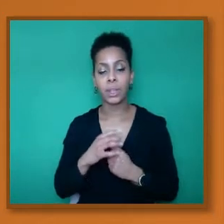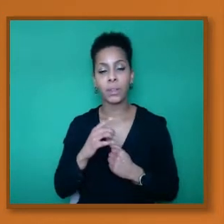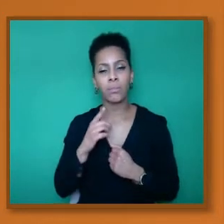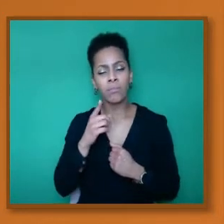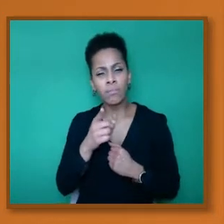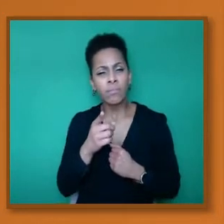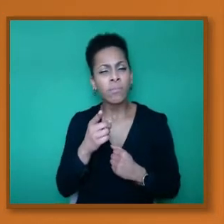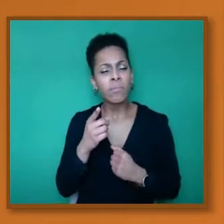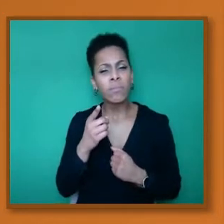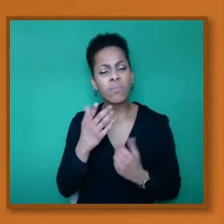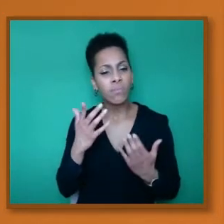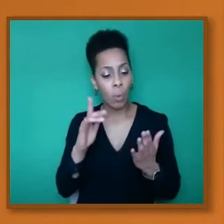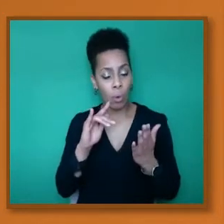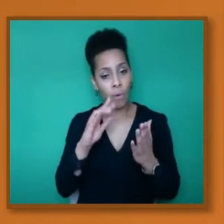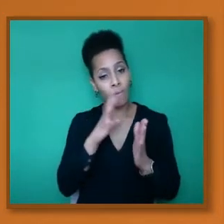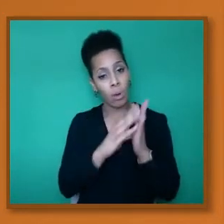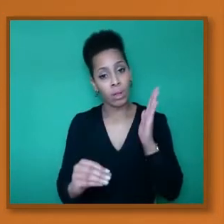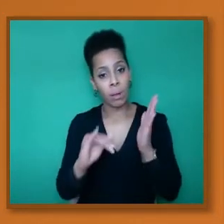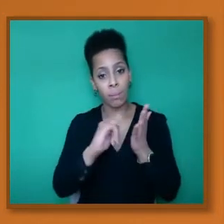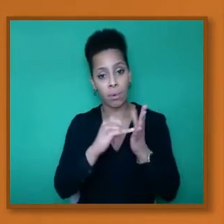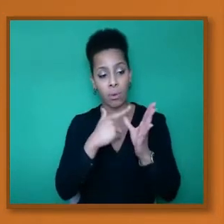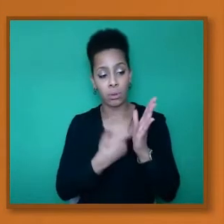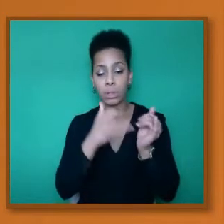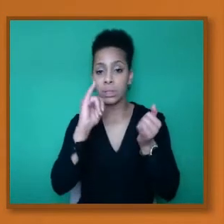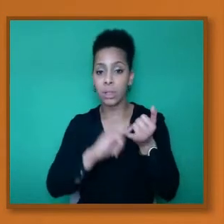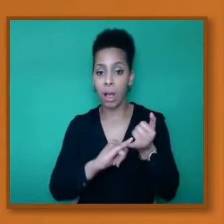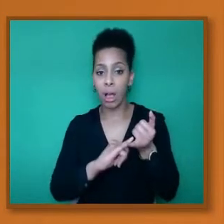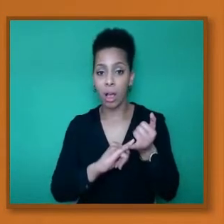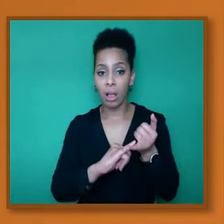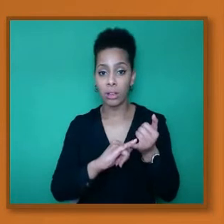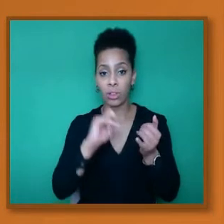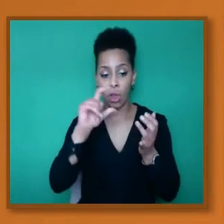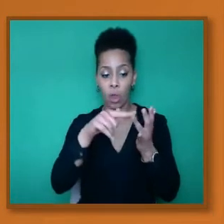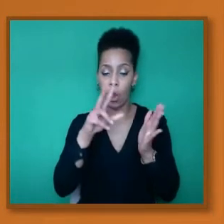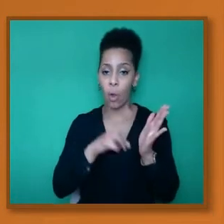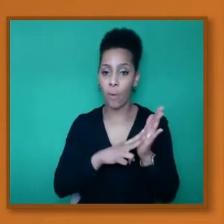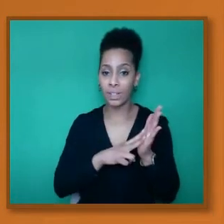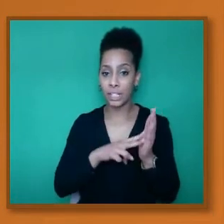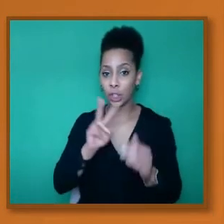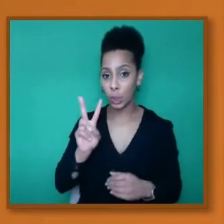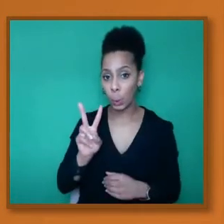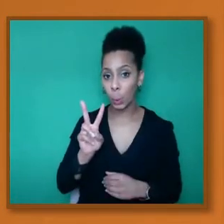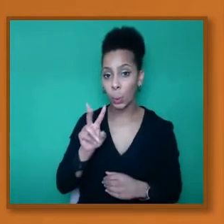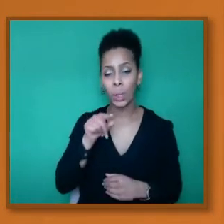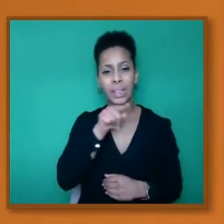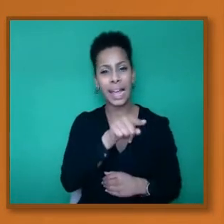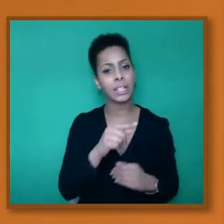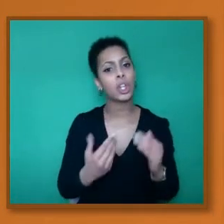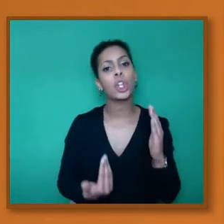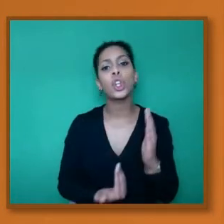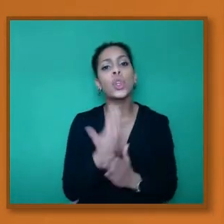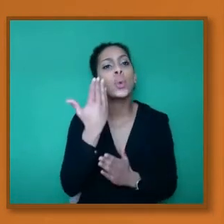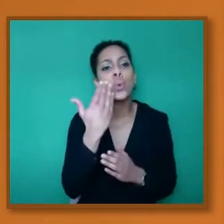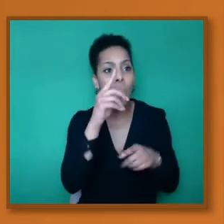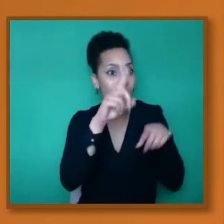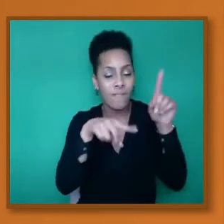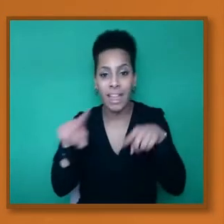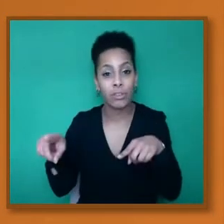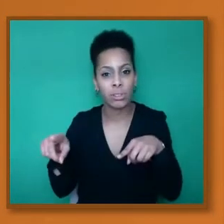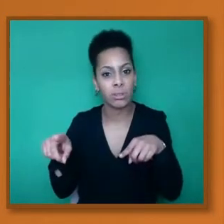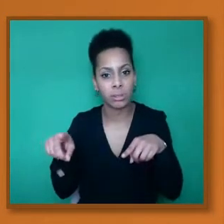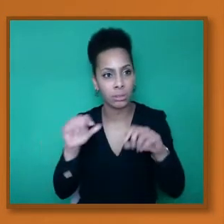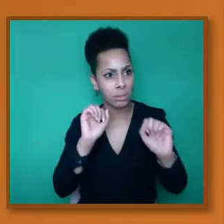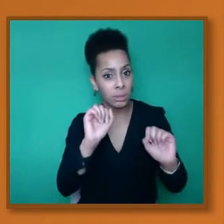SARS COV-2. It's a new variant of a common foe. And that common foe is a